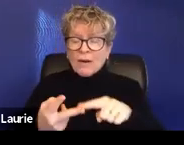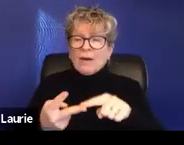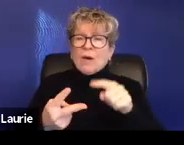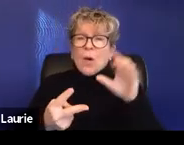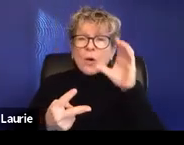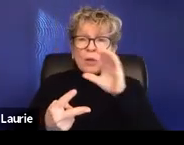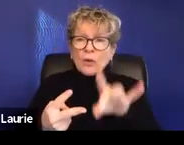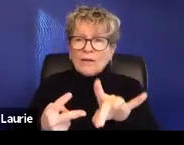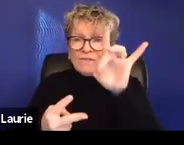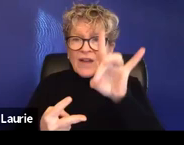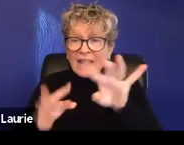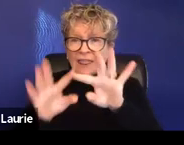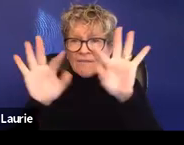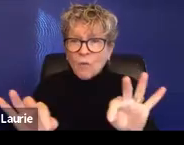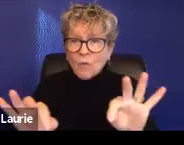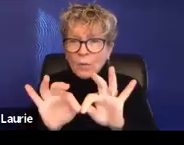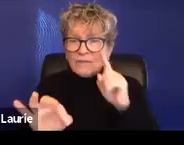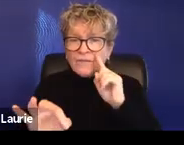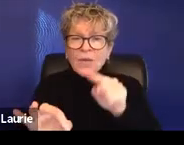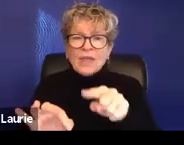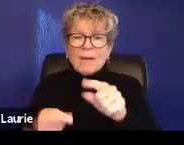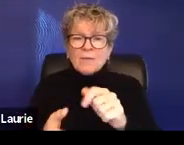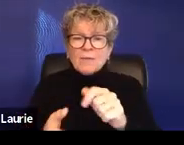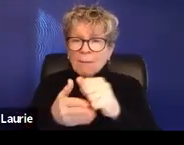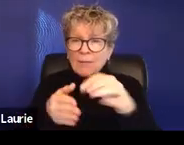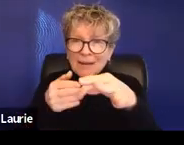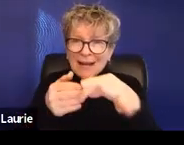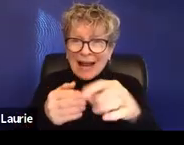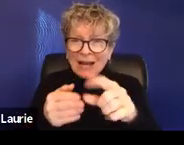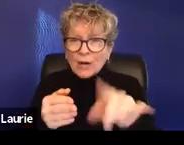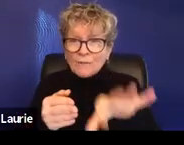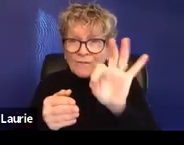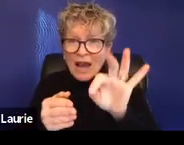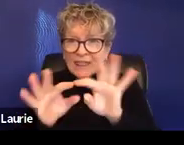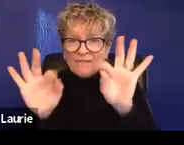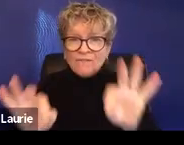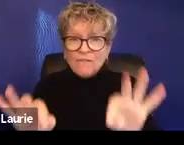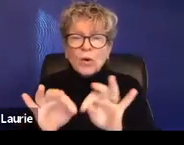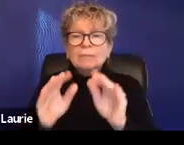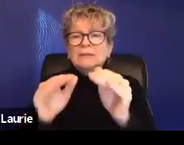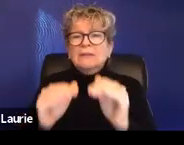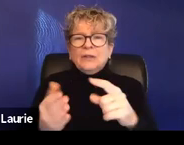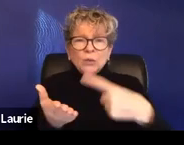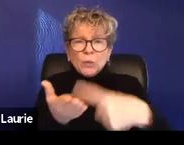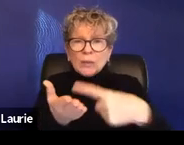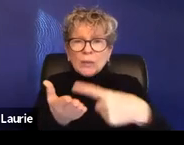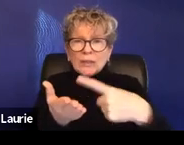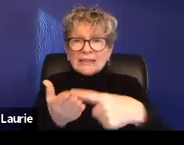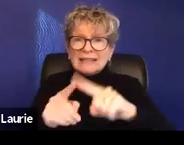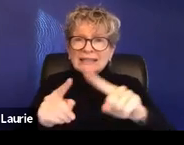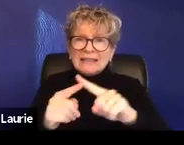survivor can be using and looking at discussing all the options with the client.